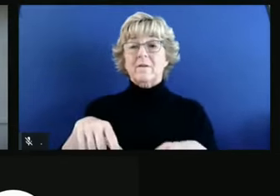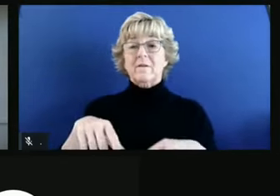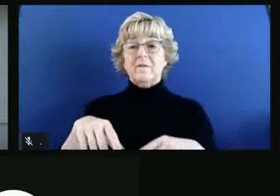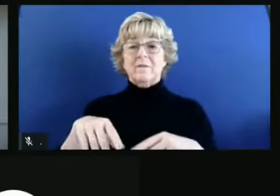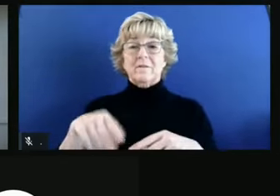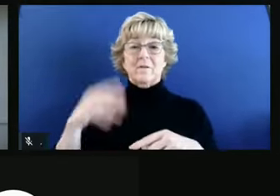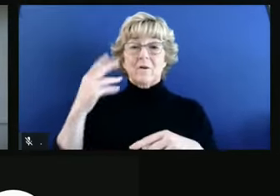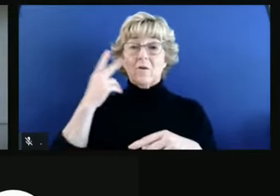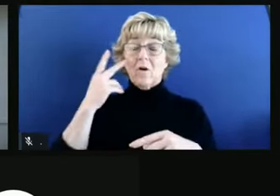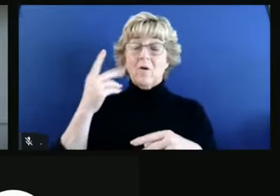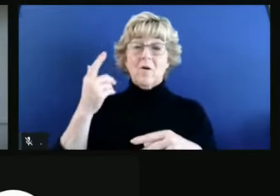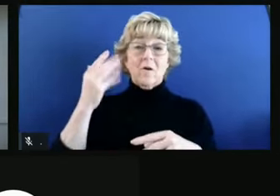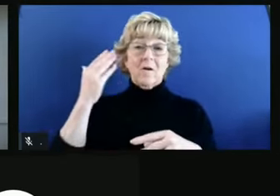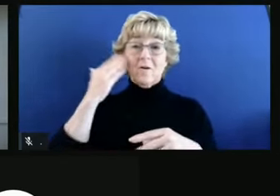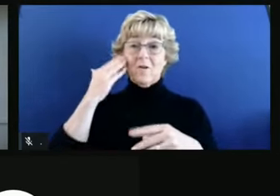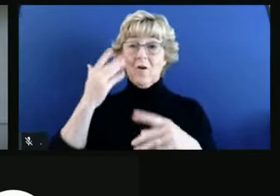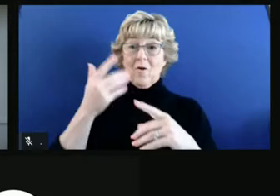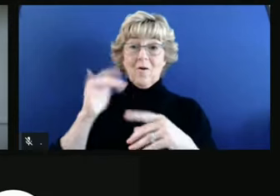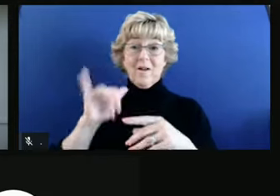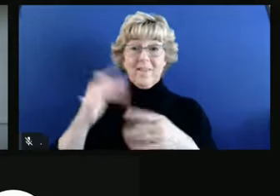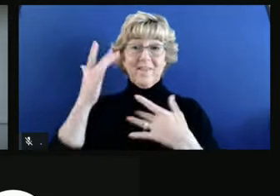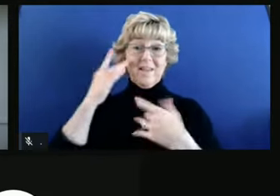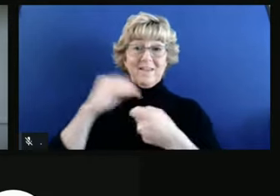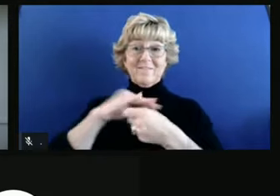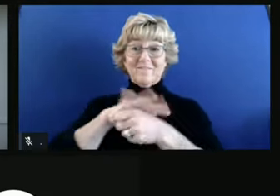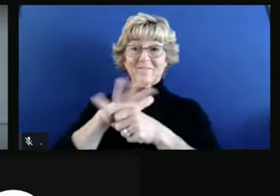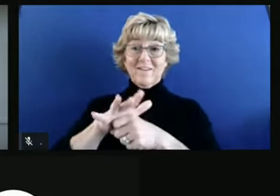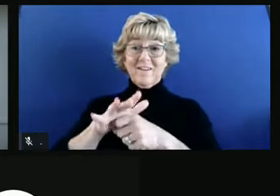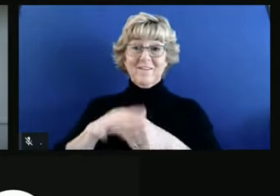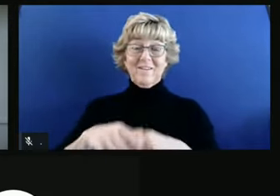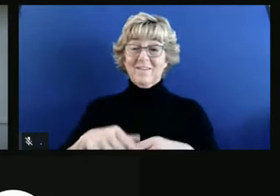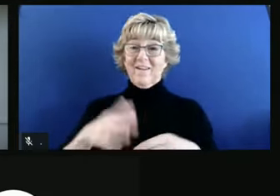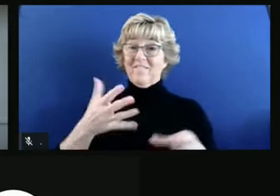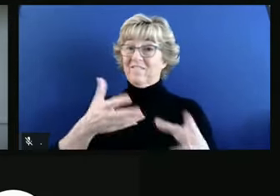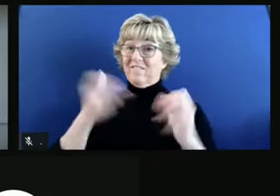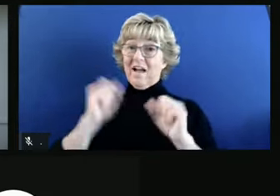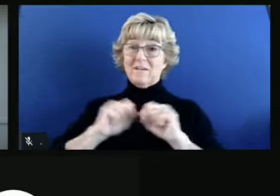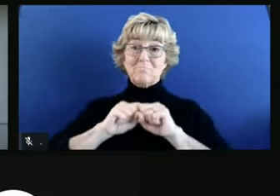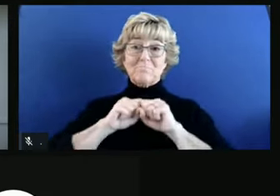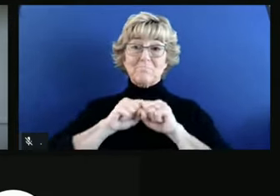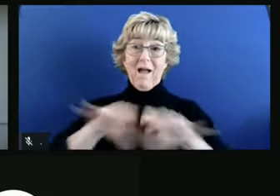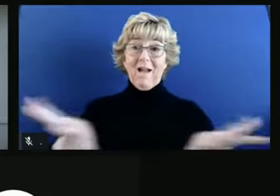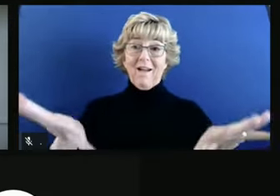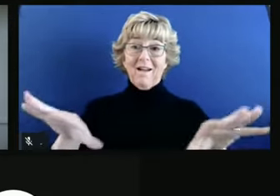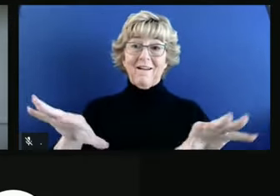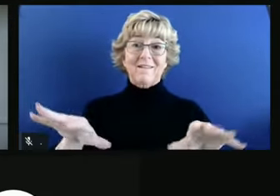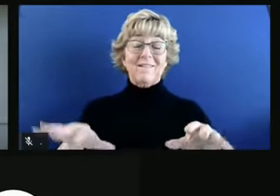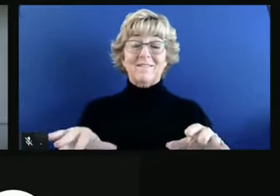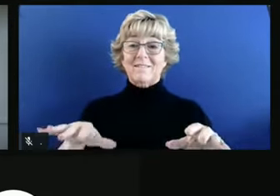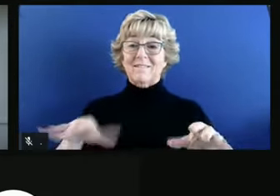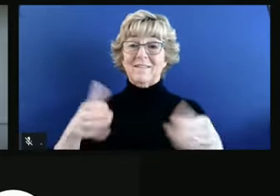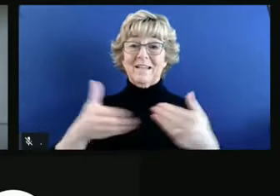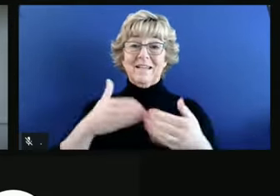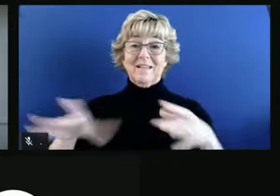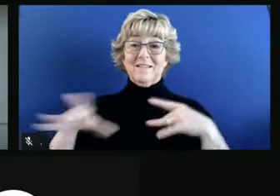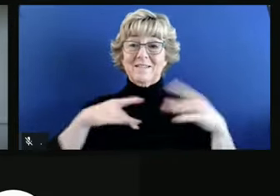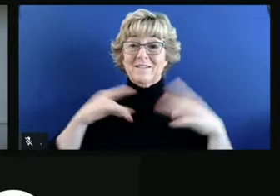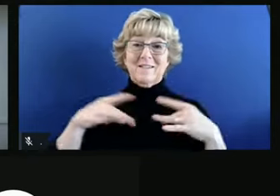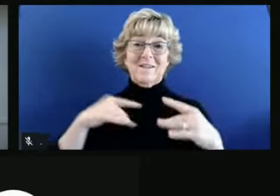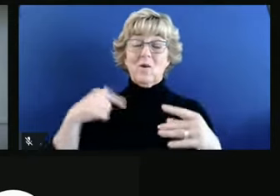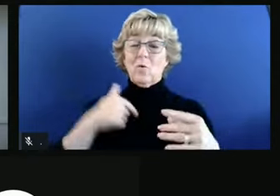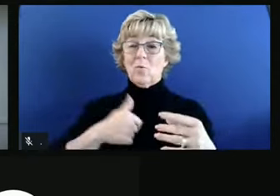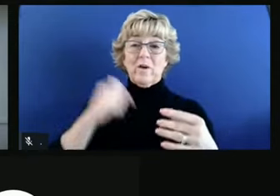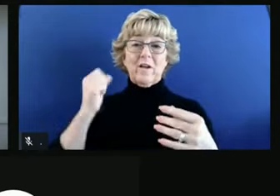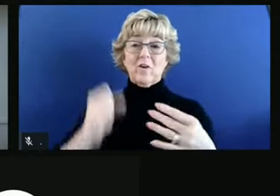COVID goes from zero to 60 very, very fast, that we had this emergency break option, and we would move counties back